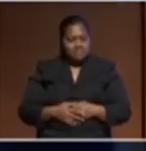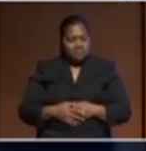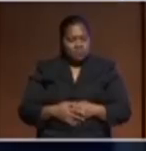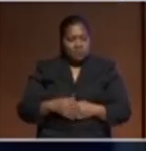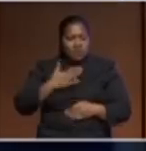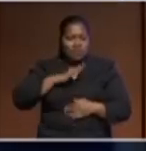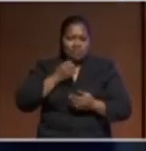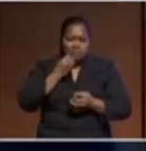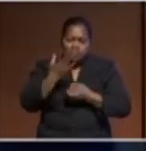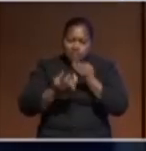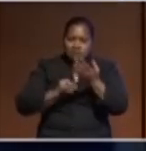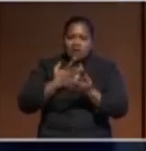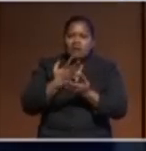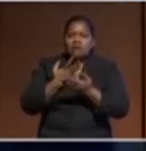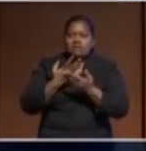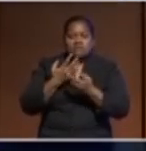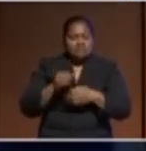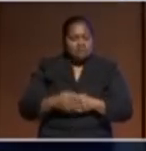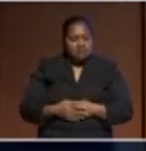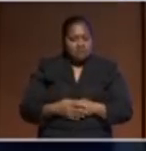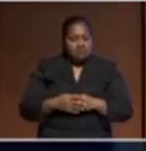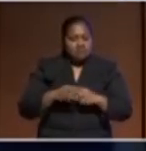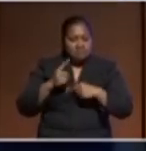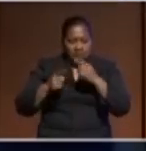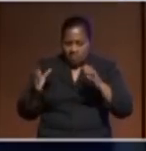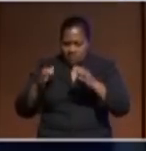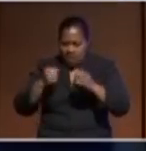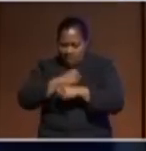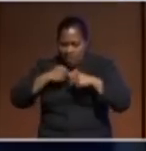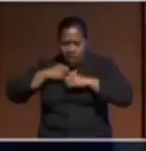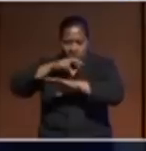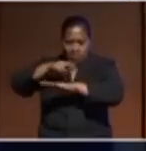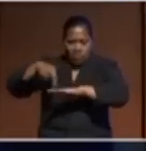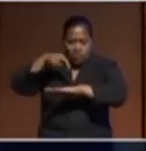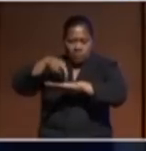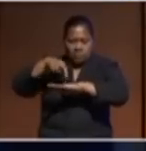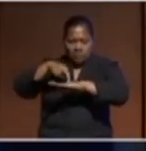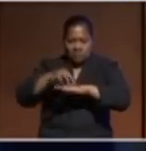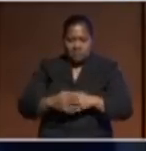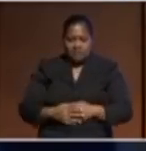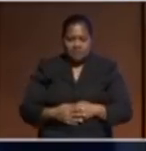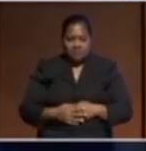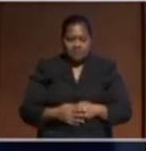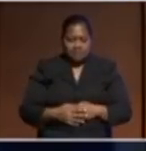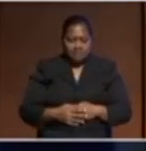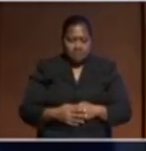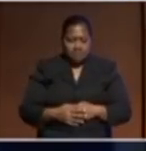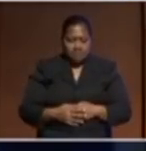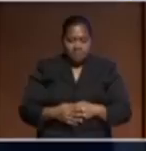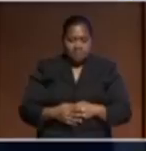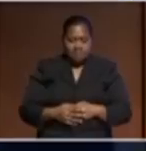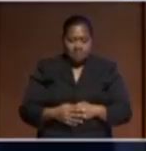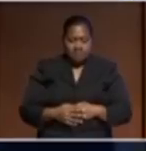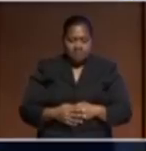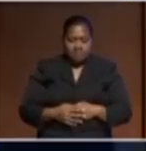be you know our region first family this family first but it brings